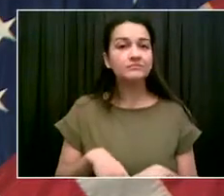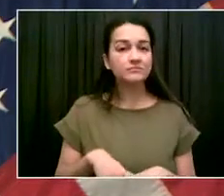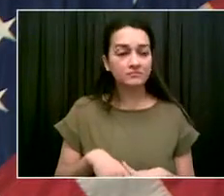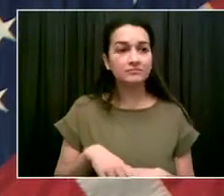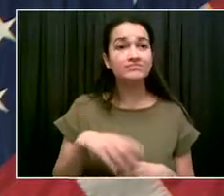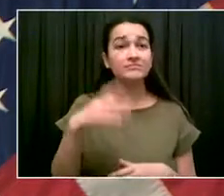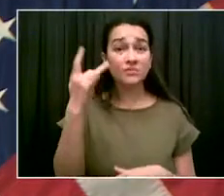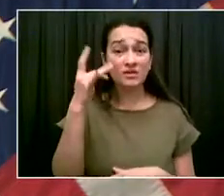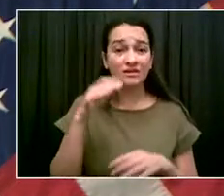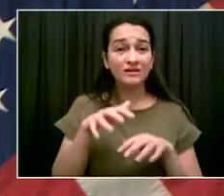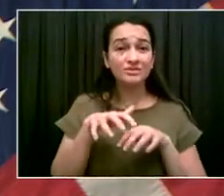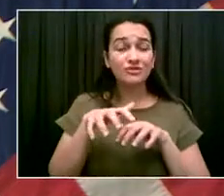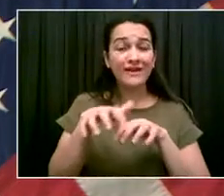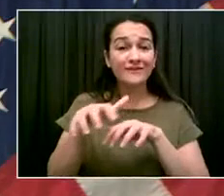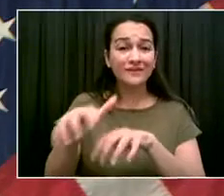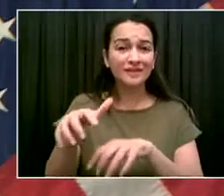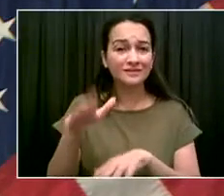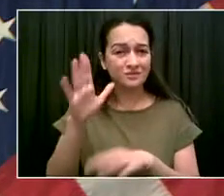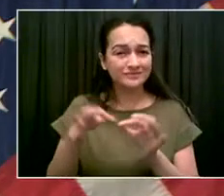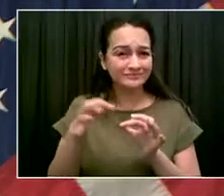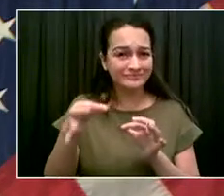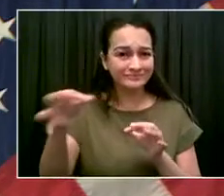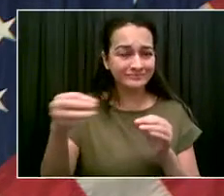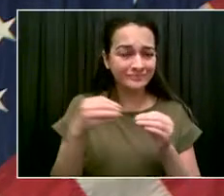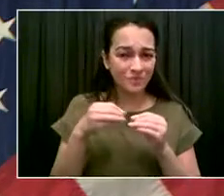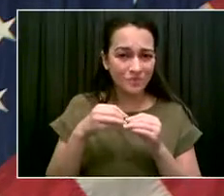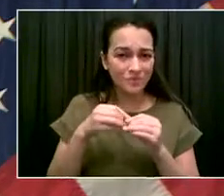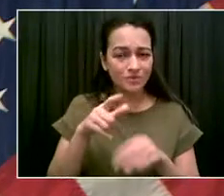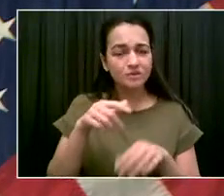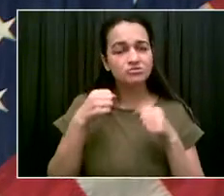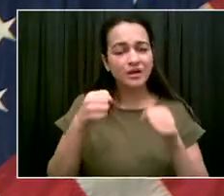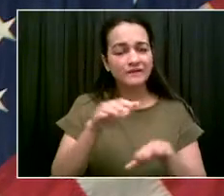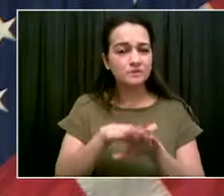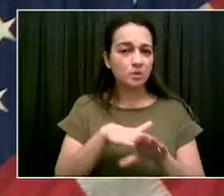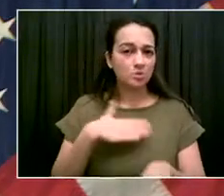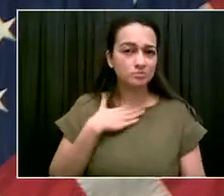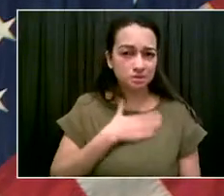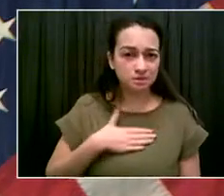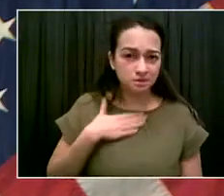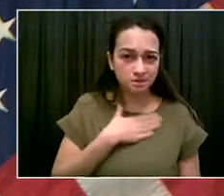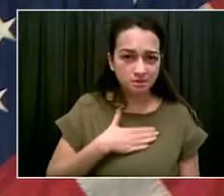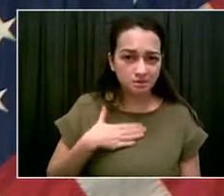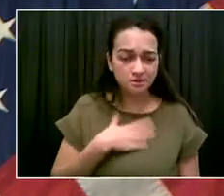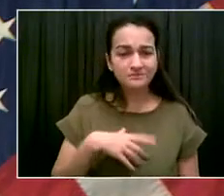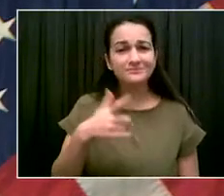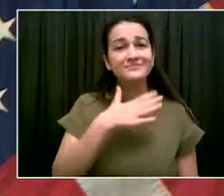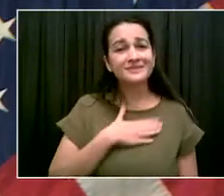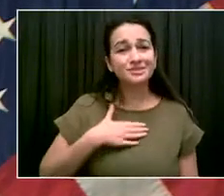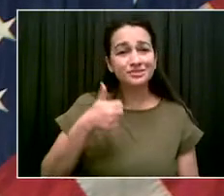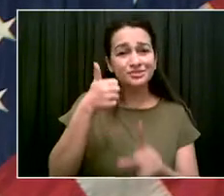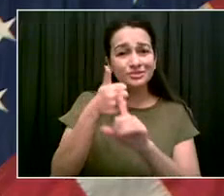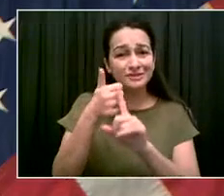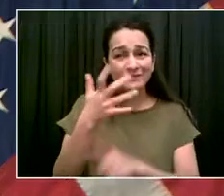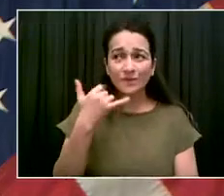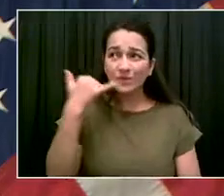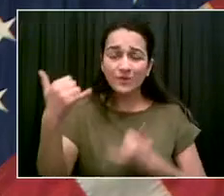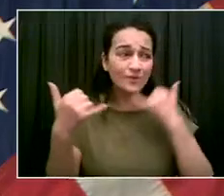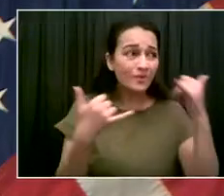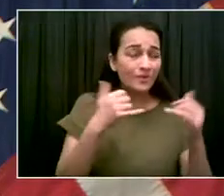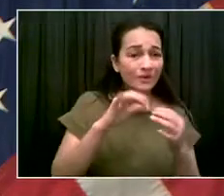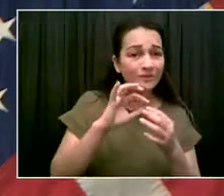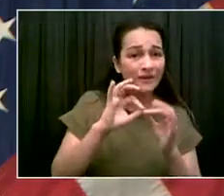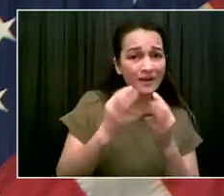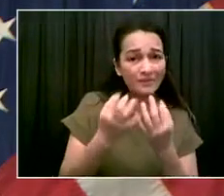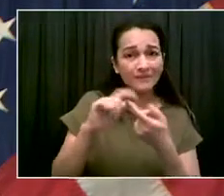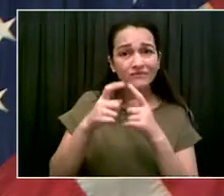As the mayor mentioned, please check on friends and relatives and neighbors, especially older adults and people with disabilities. Access functional needs or